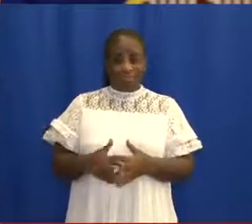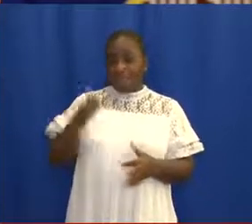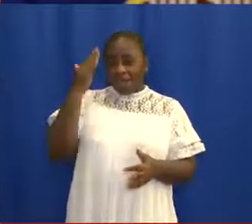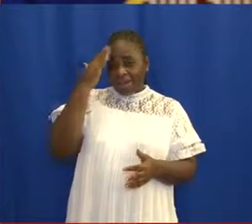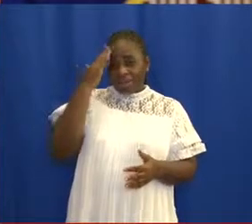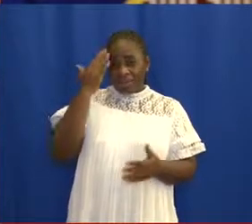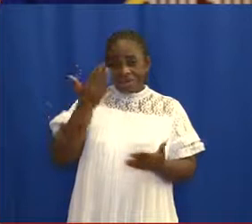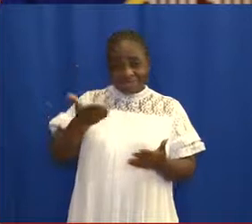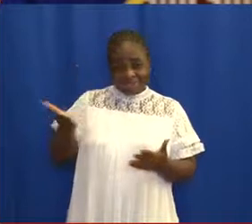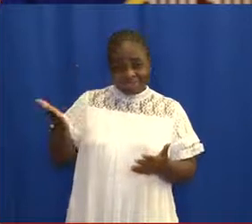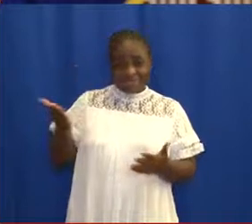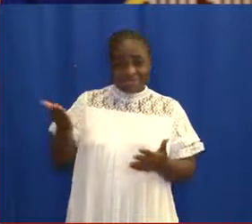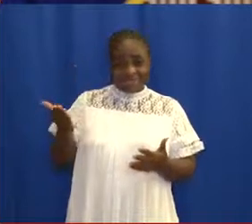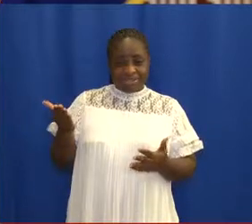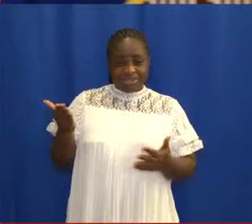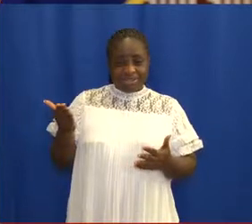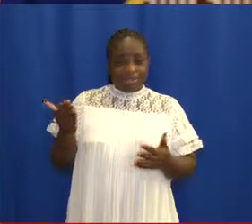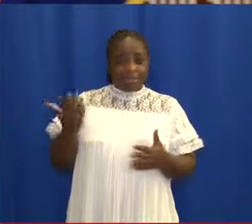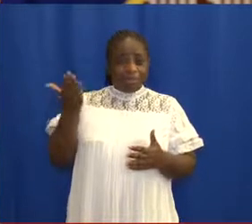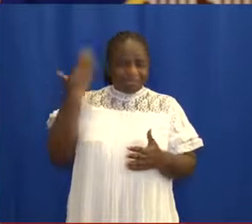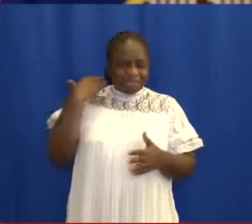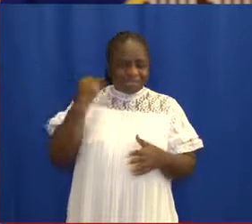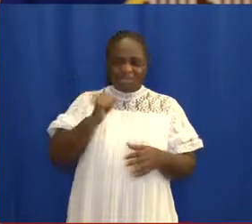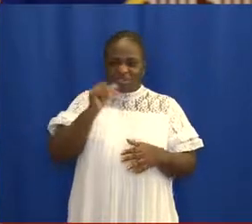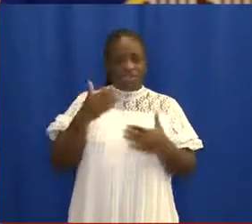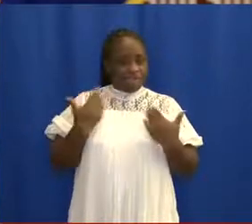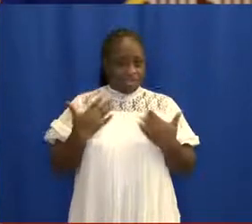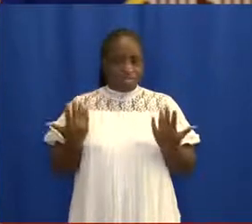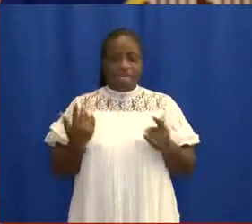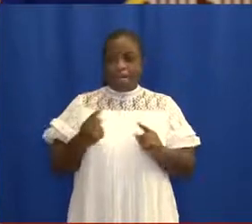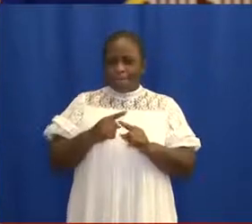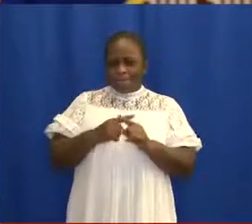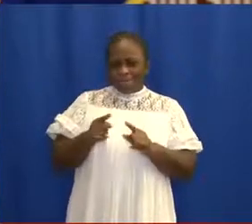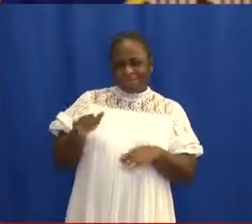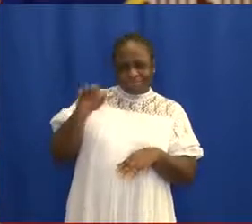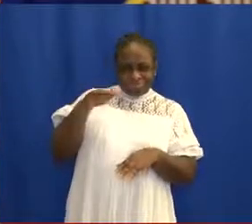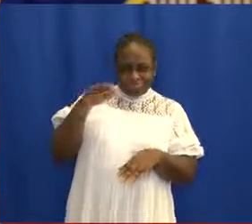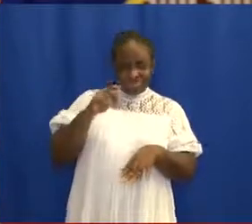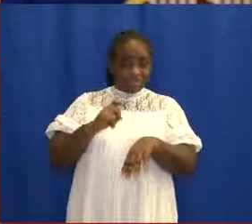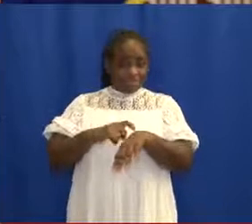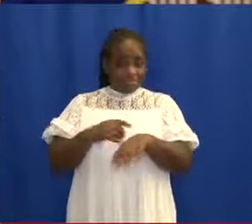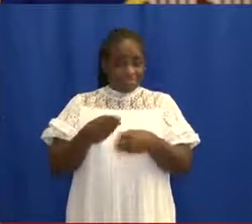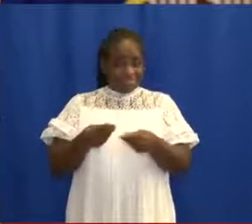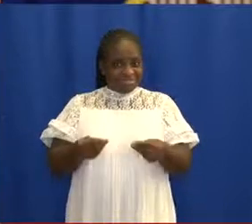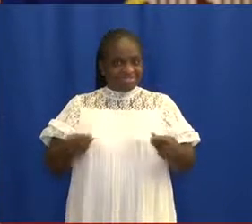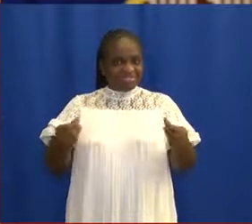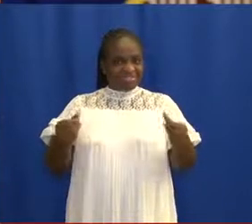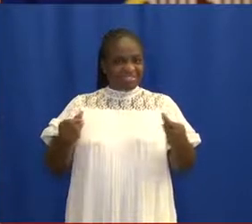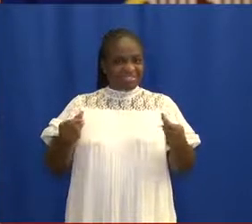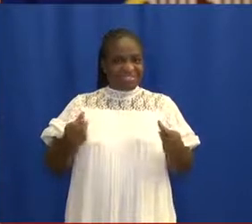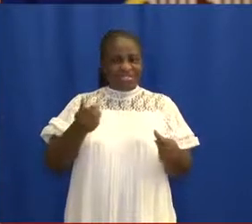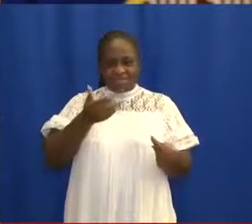know these measures in the recent past were unpleasant, but over a period they resulted in a favorable